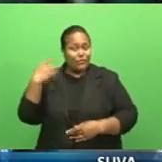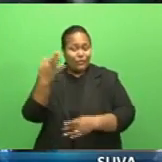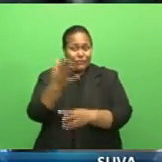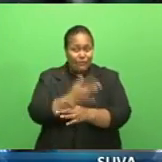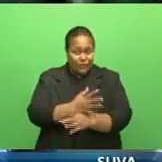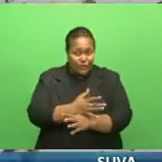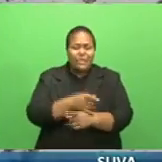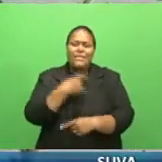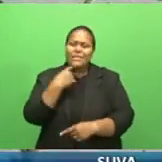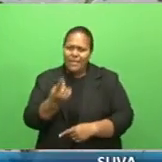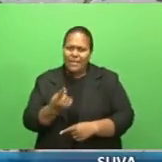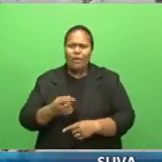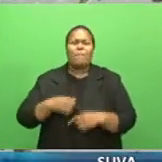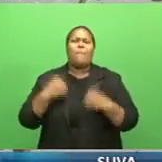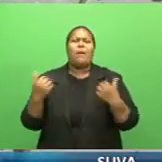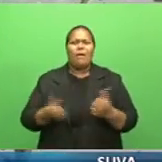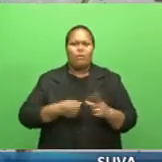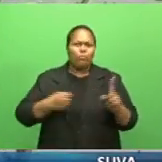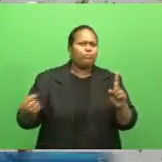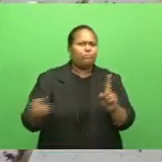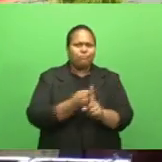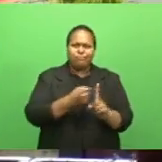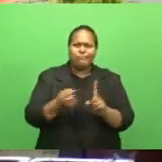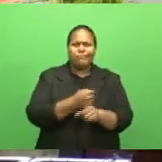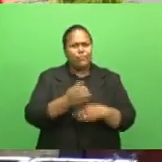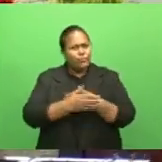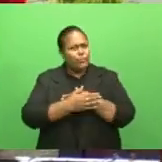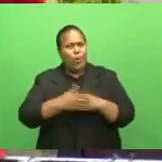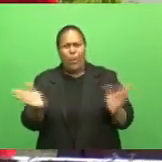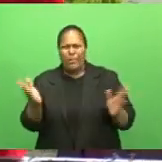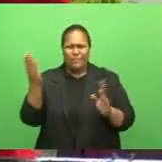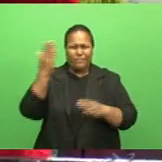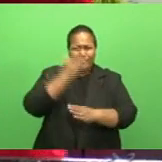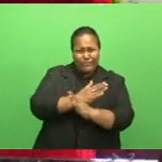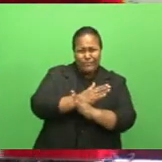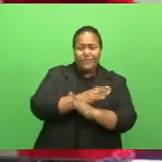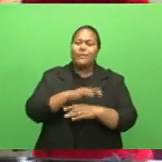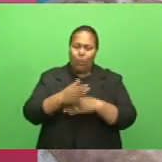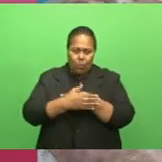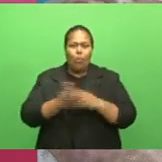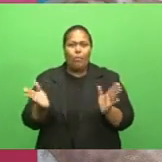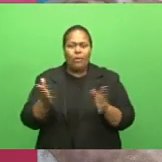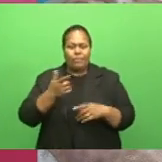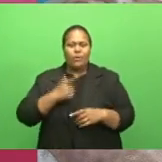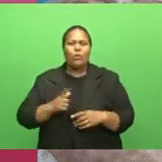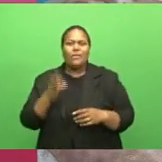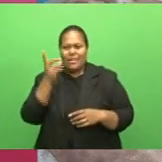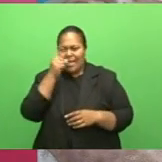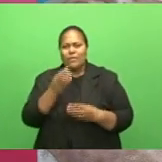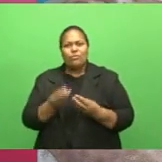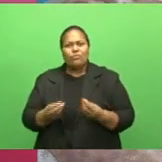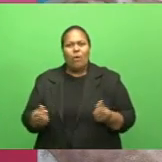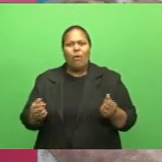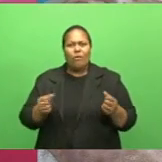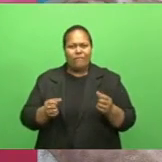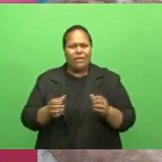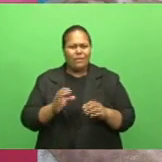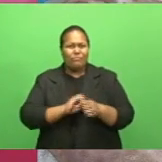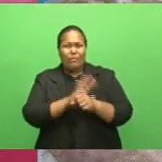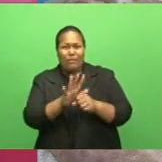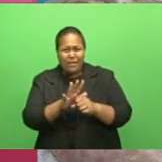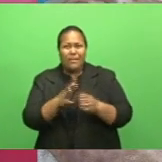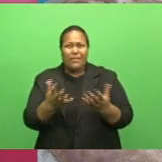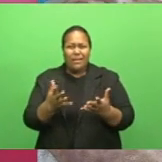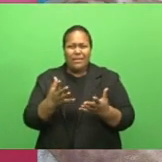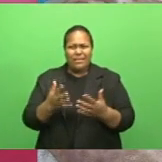had lobbied for the early lifting of this year's ban to mitigate the impacts of COVID-19. But the normal ban period is from June